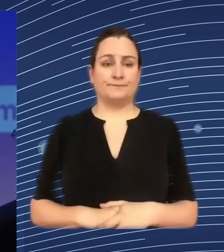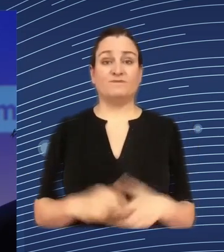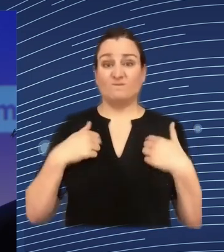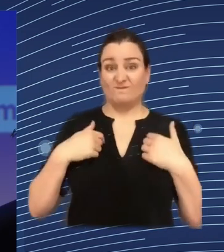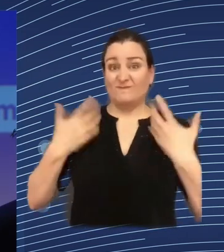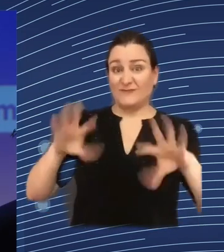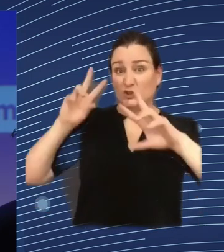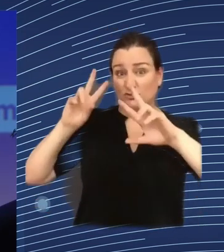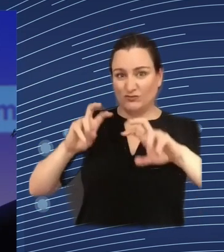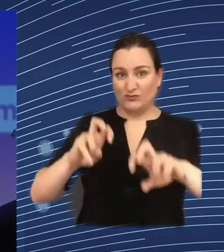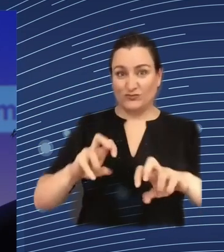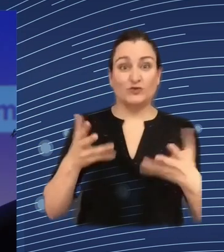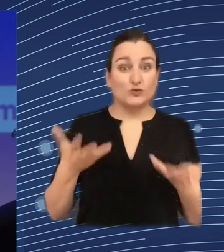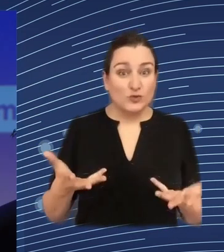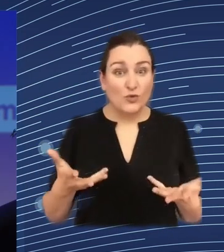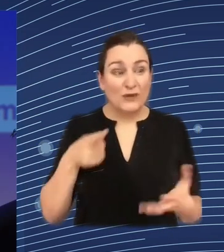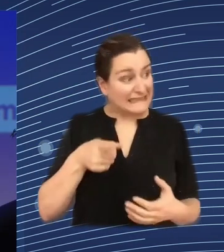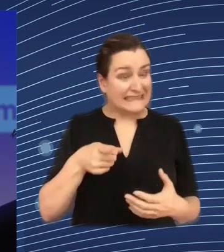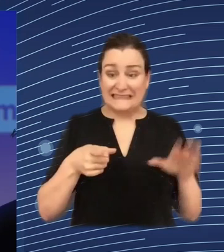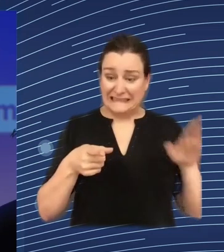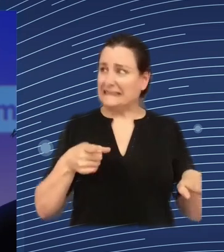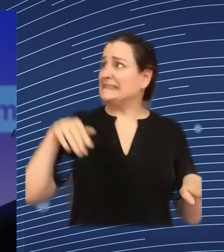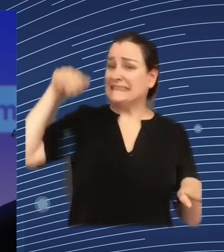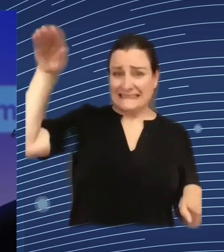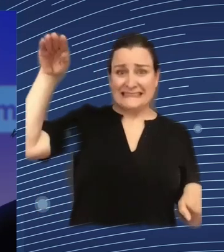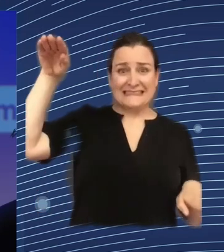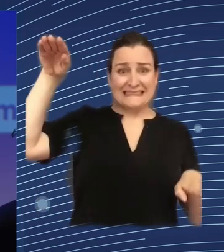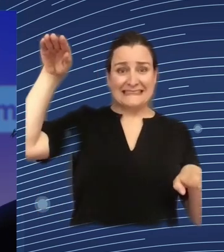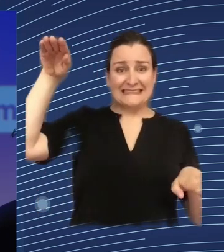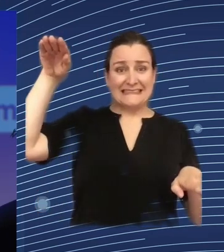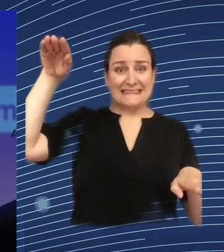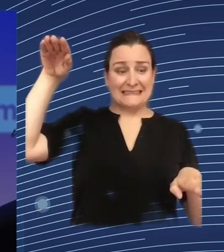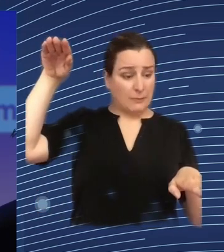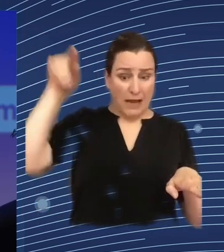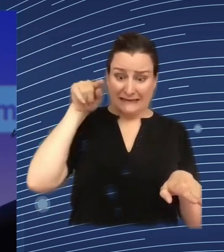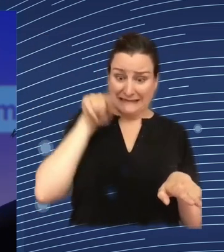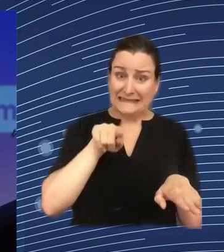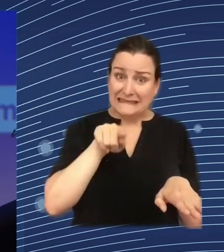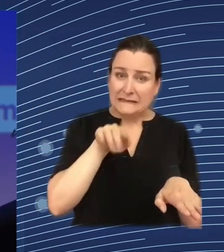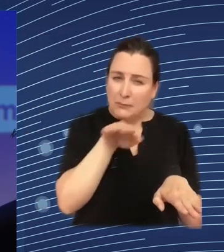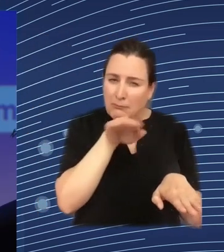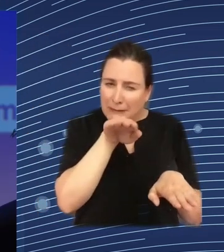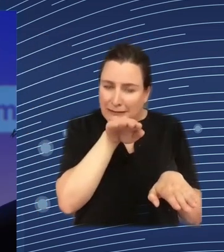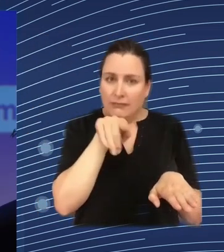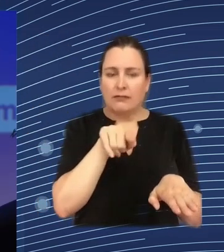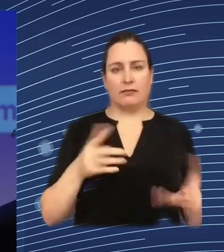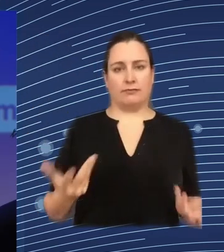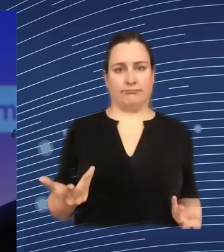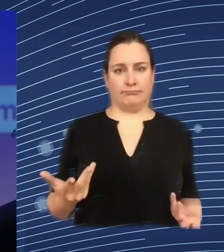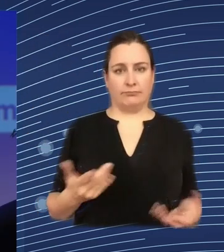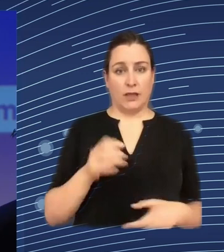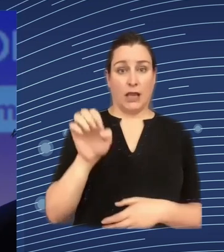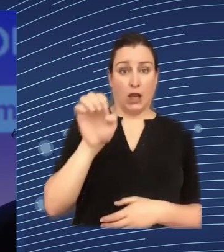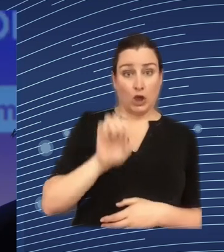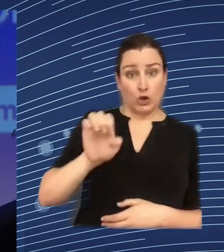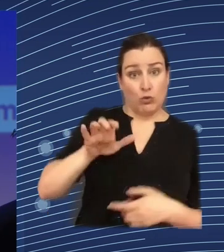divide which is a really challenging point for Europe and United States because that affects the middle